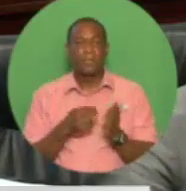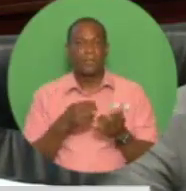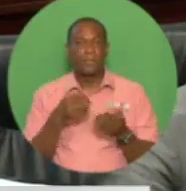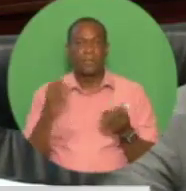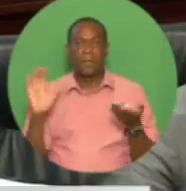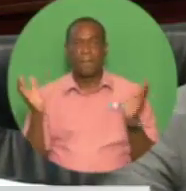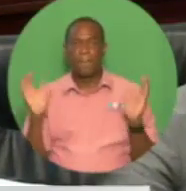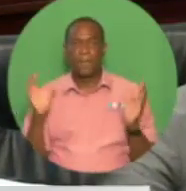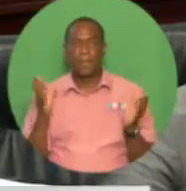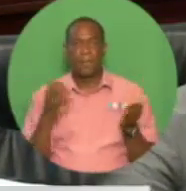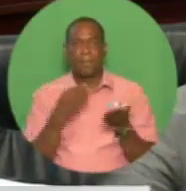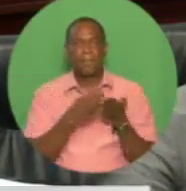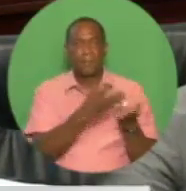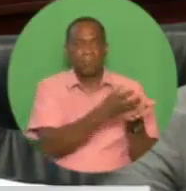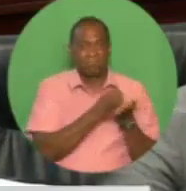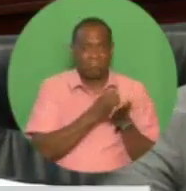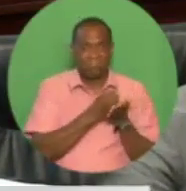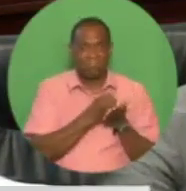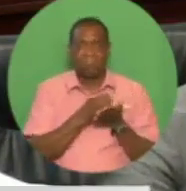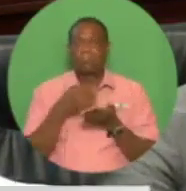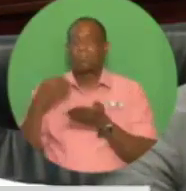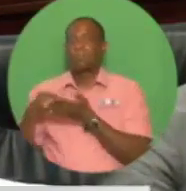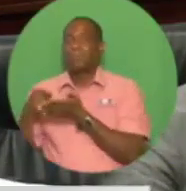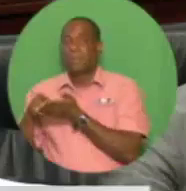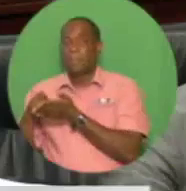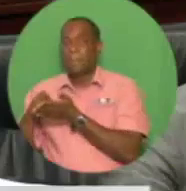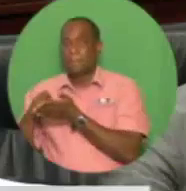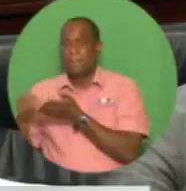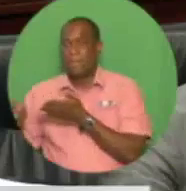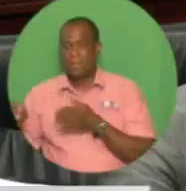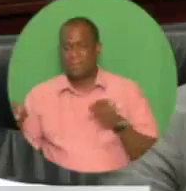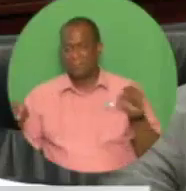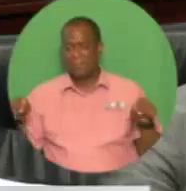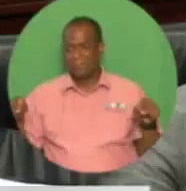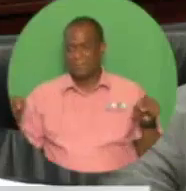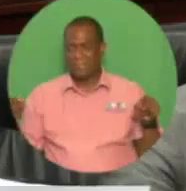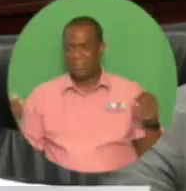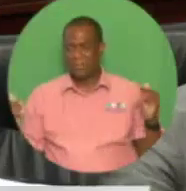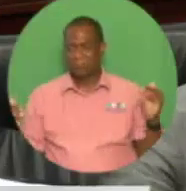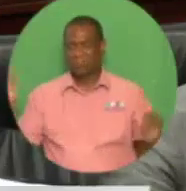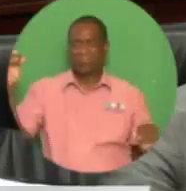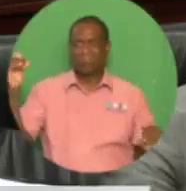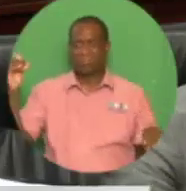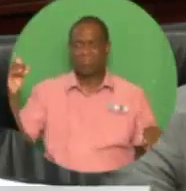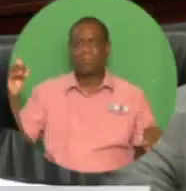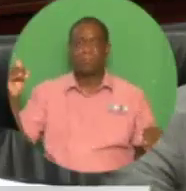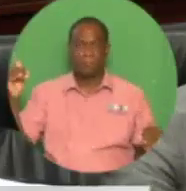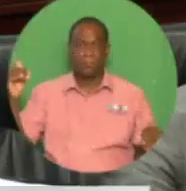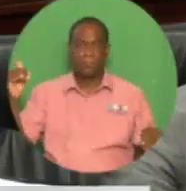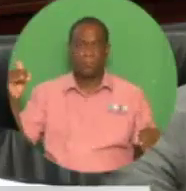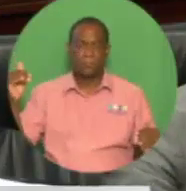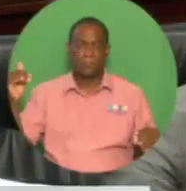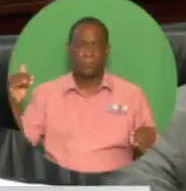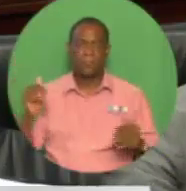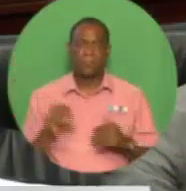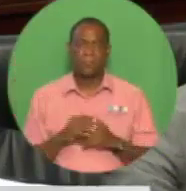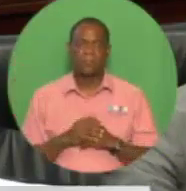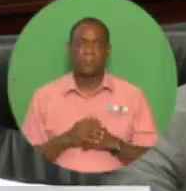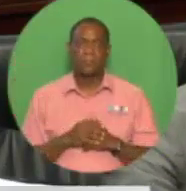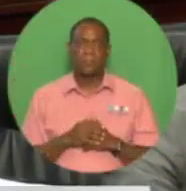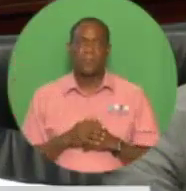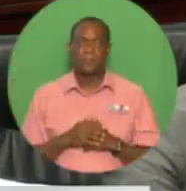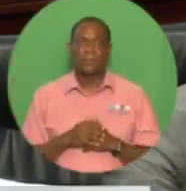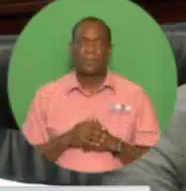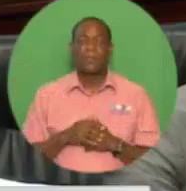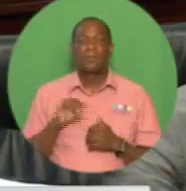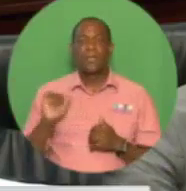2016 to 2018 being just $41.3 billion. It should be noted that this average revenue figure